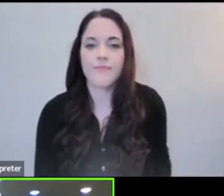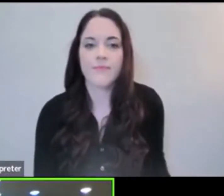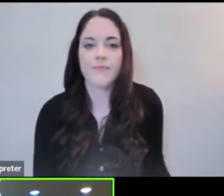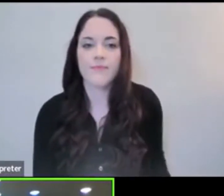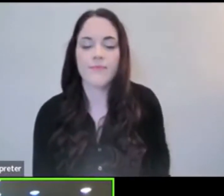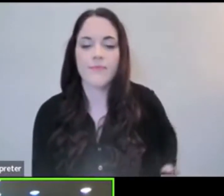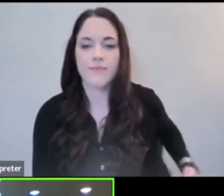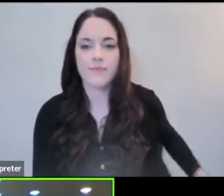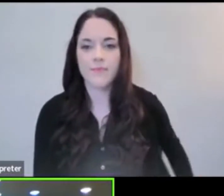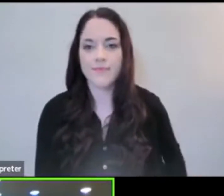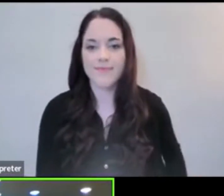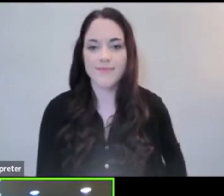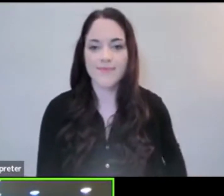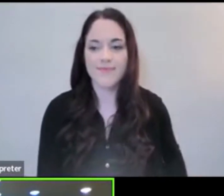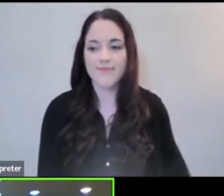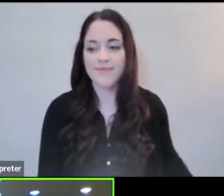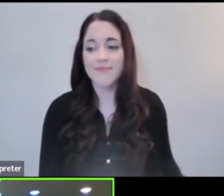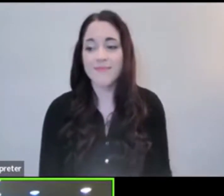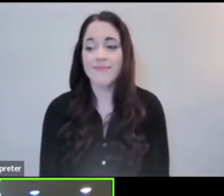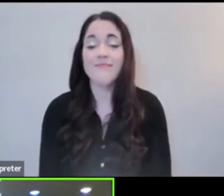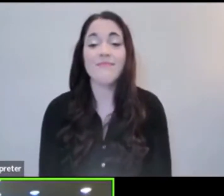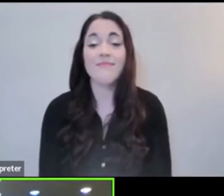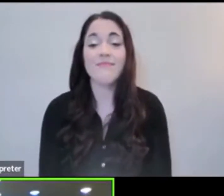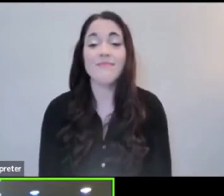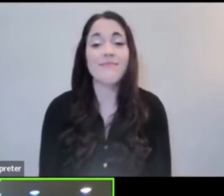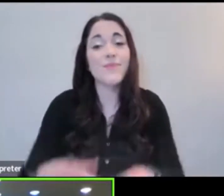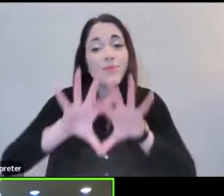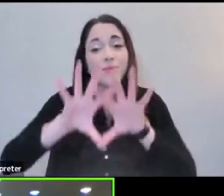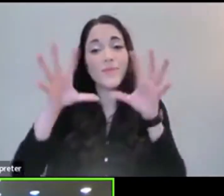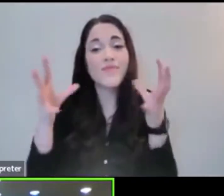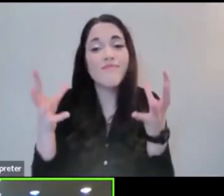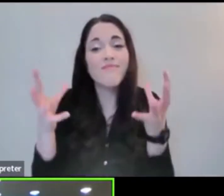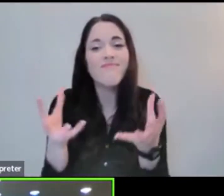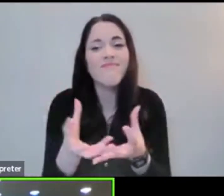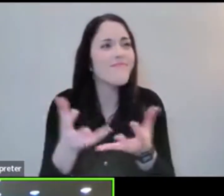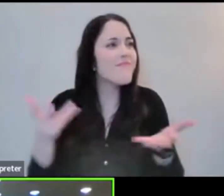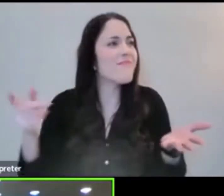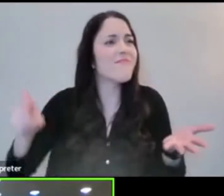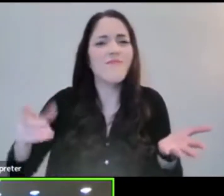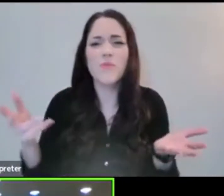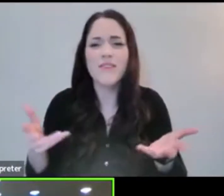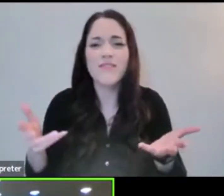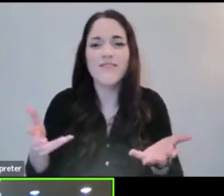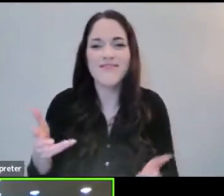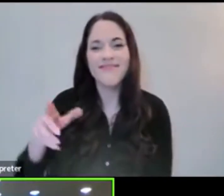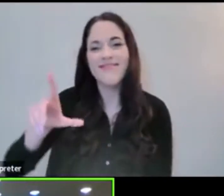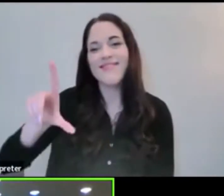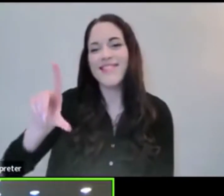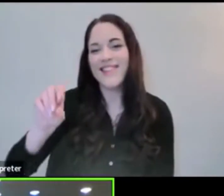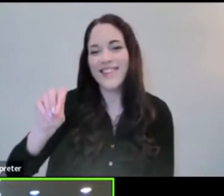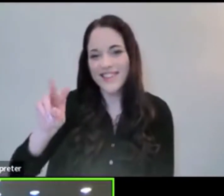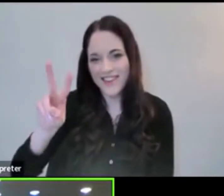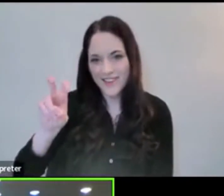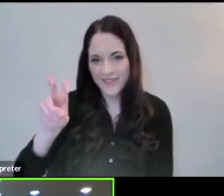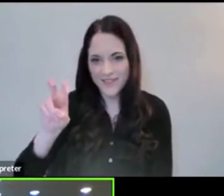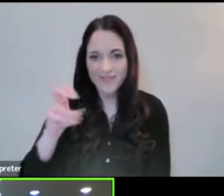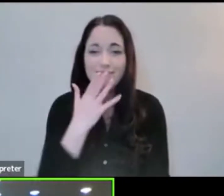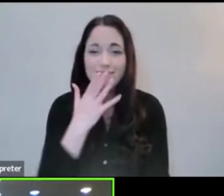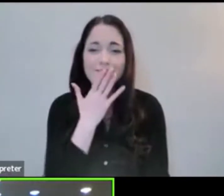What the word is now, is love,